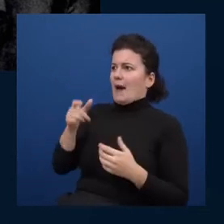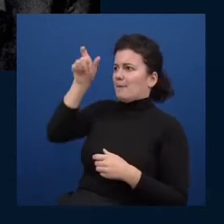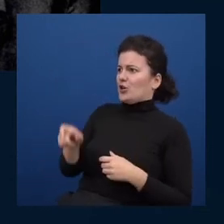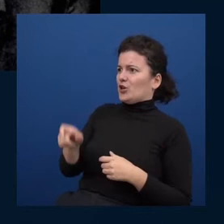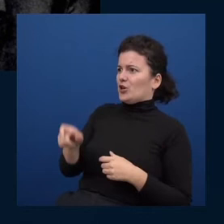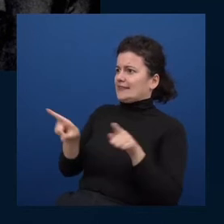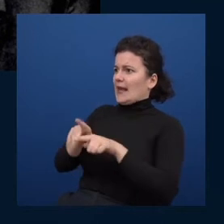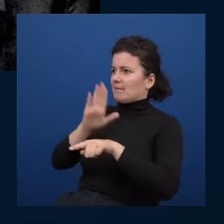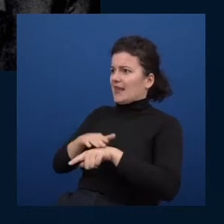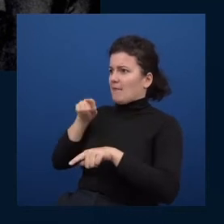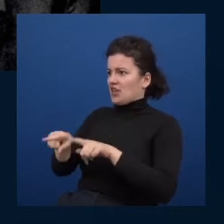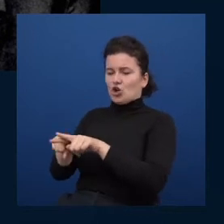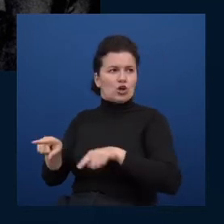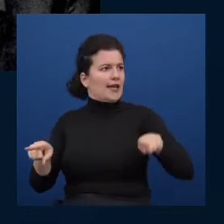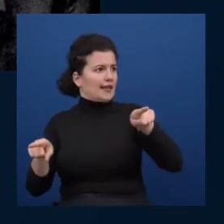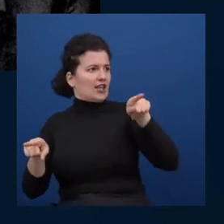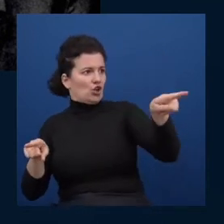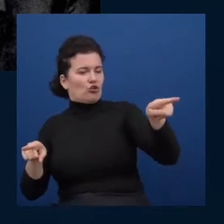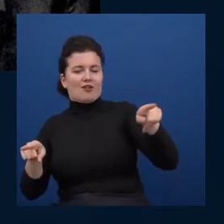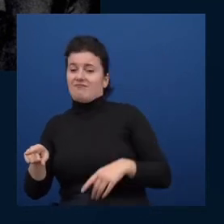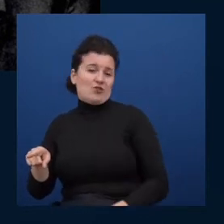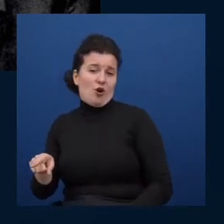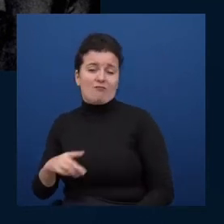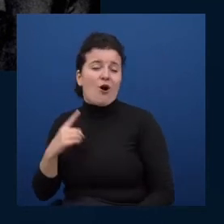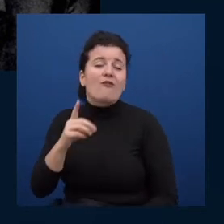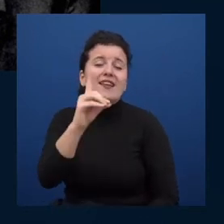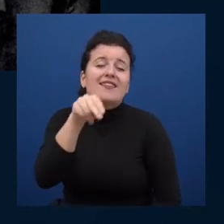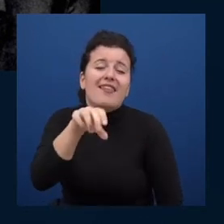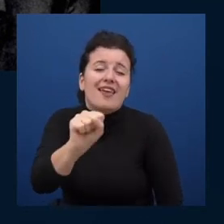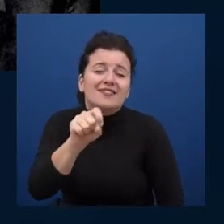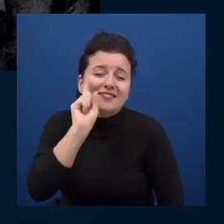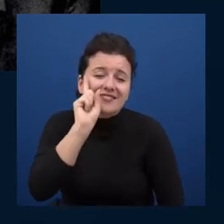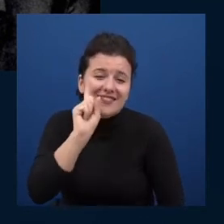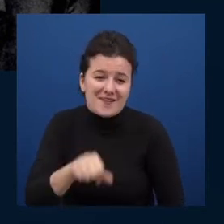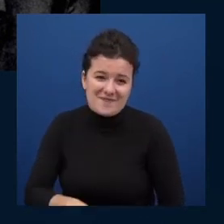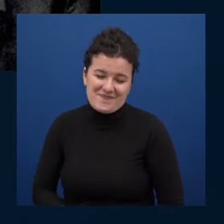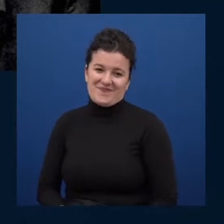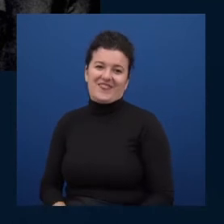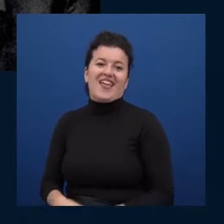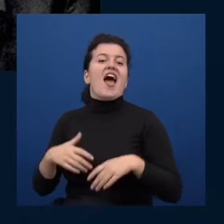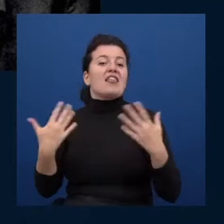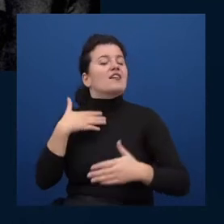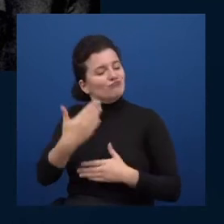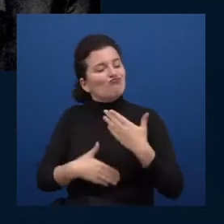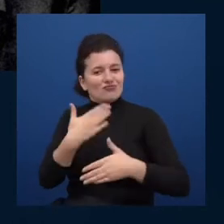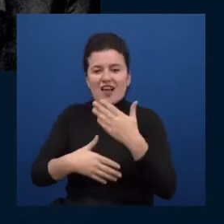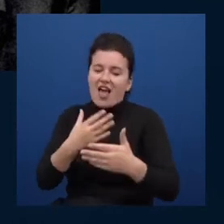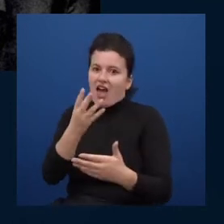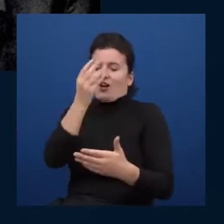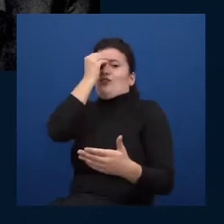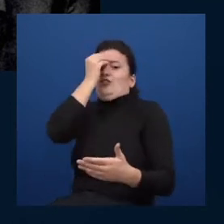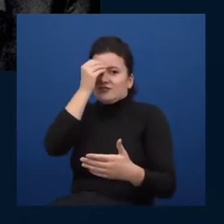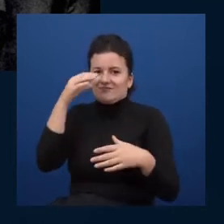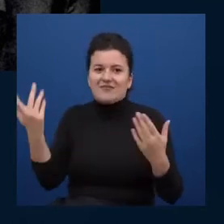never it's never twins always dns but these are things that you just know after a while right like is the file locked